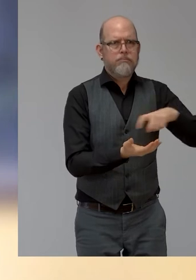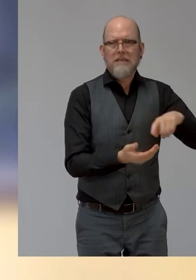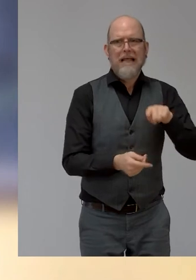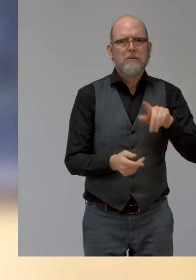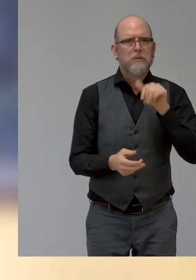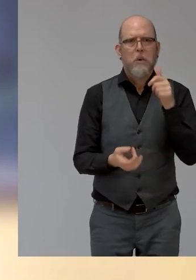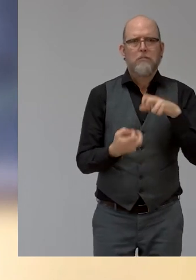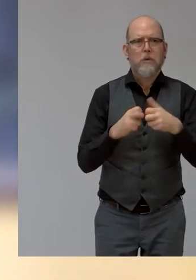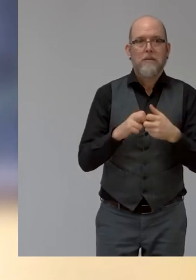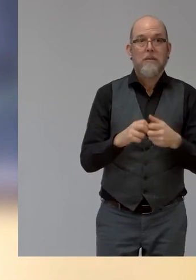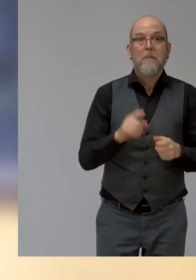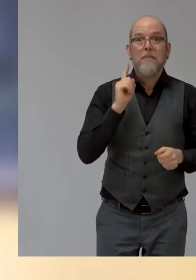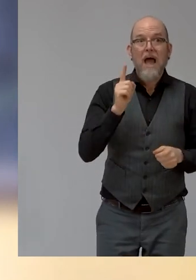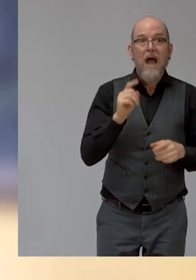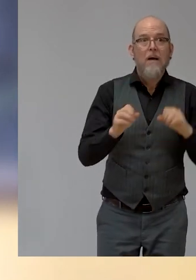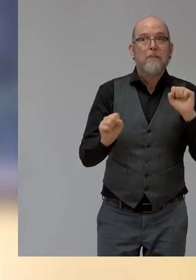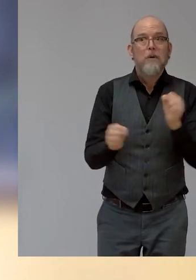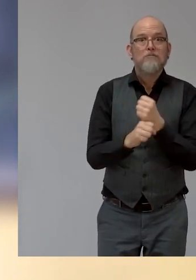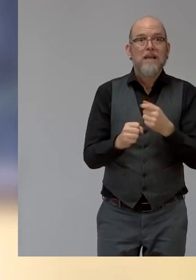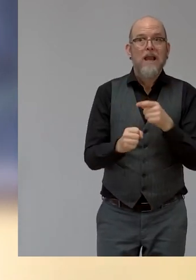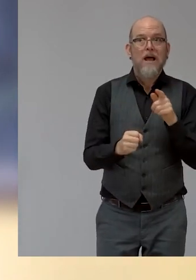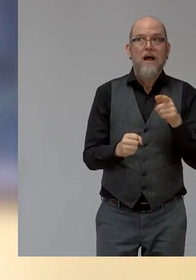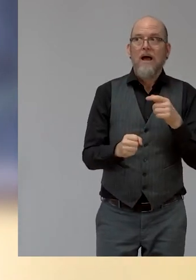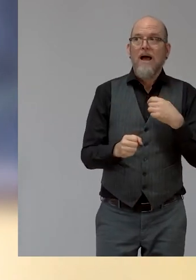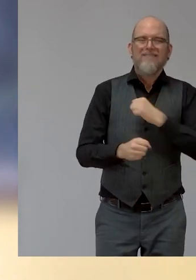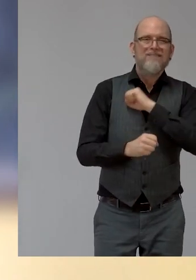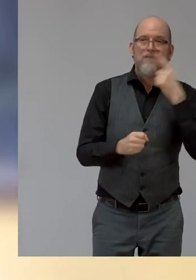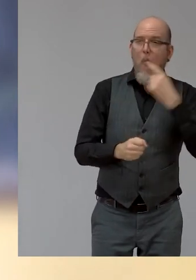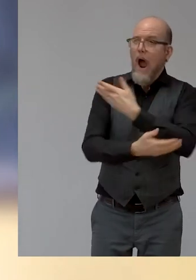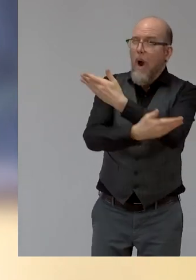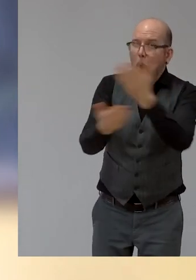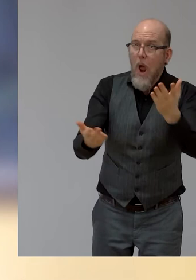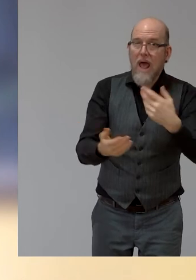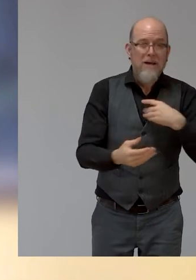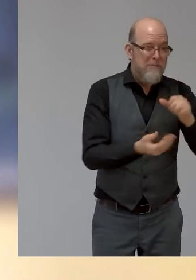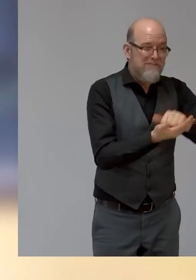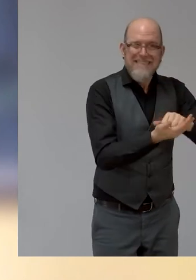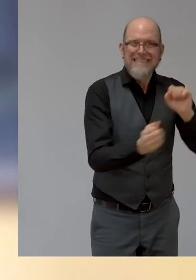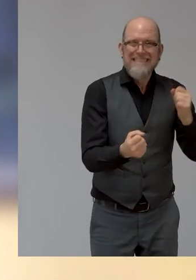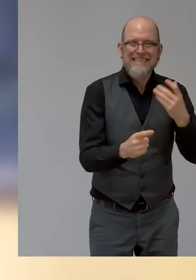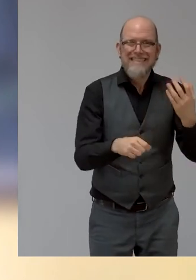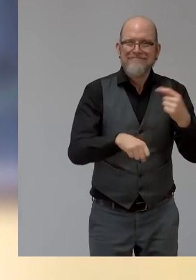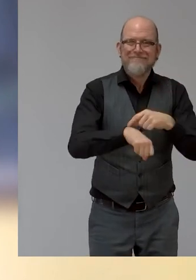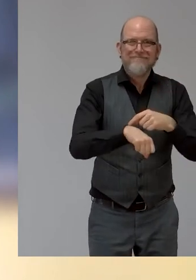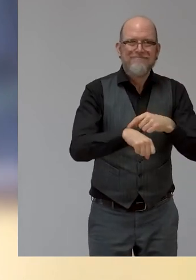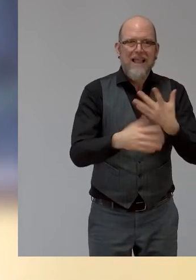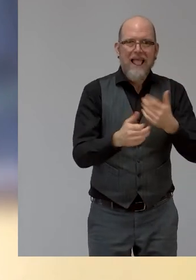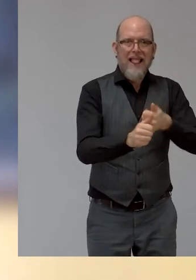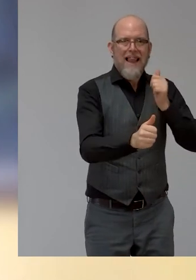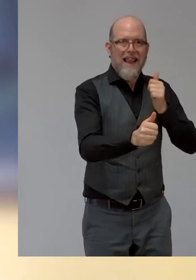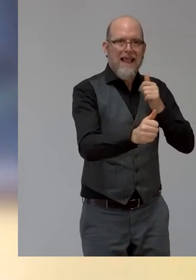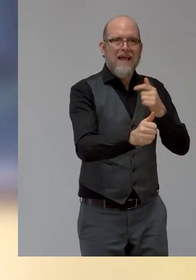some of the applications in prosthetics. Like Fritz had mentioned that the first prosthetic leg was made in 2008,